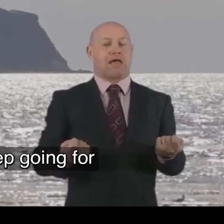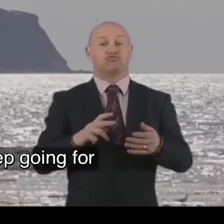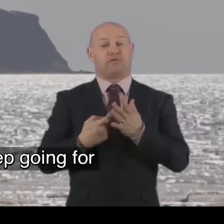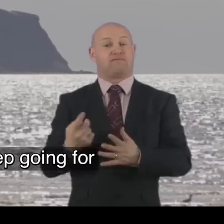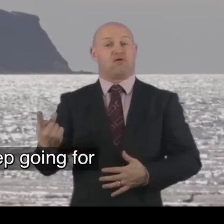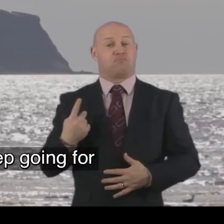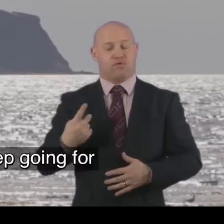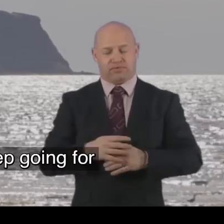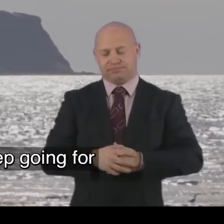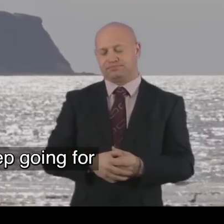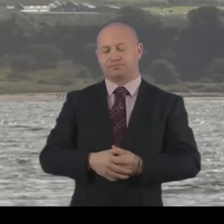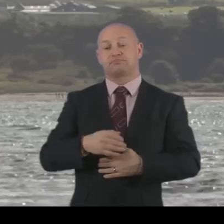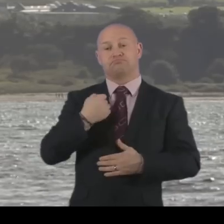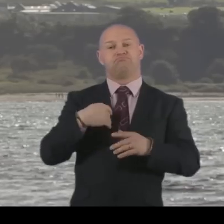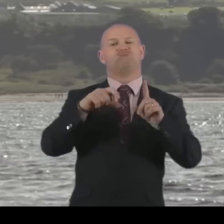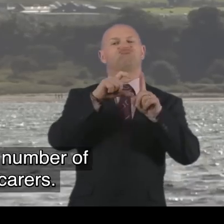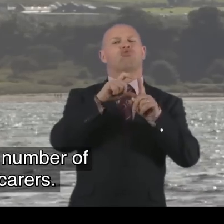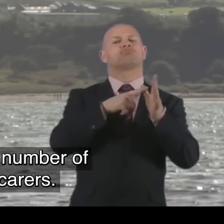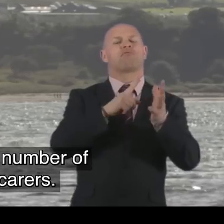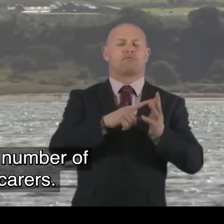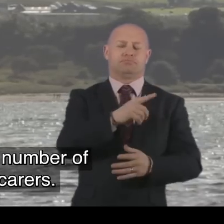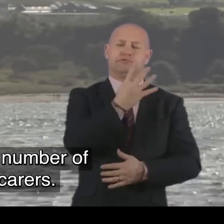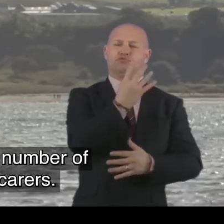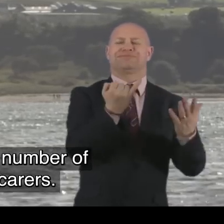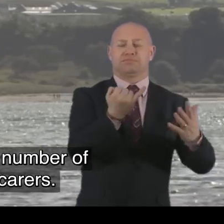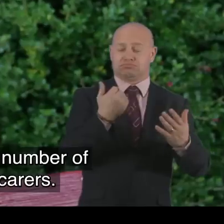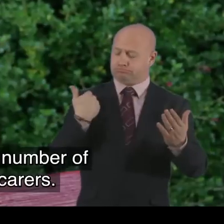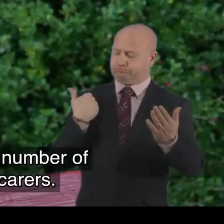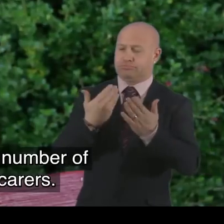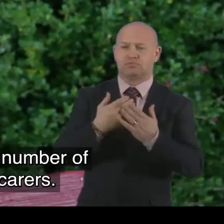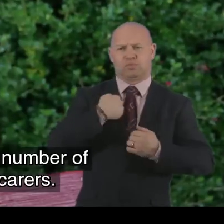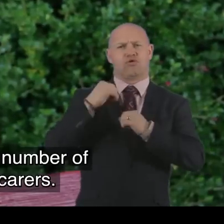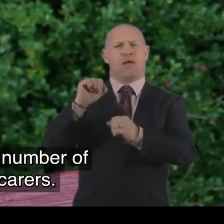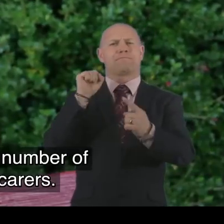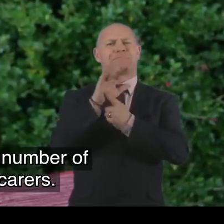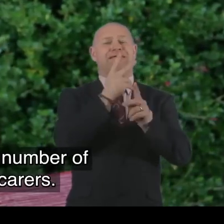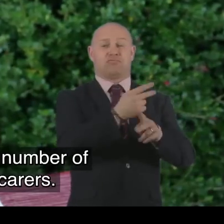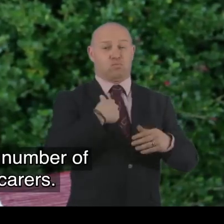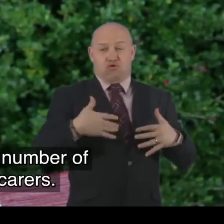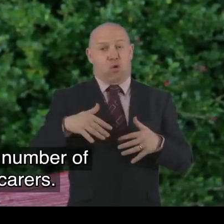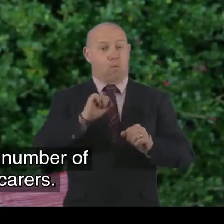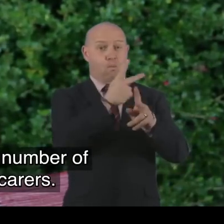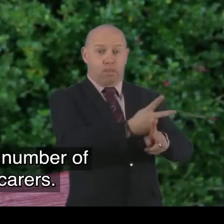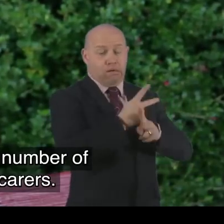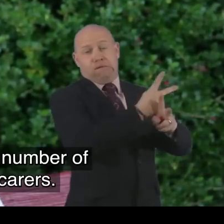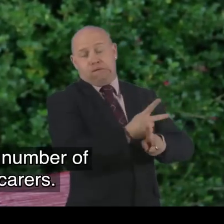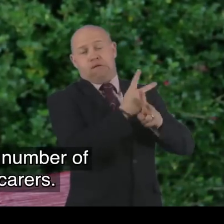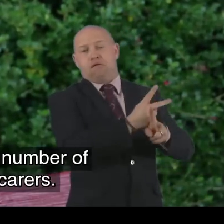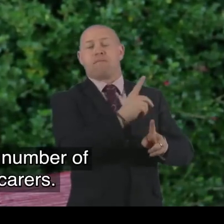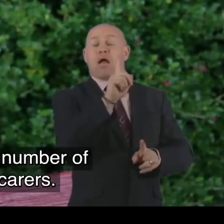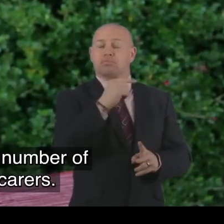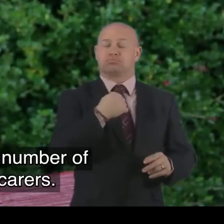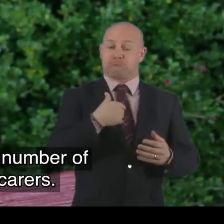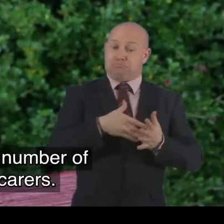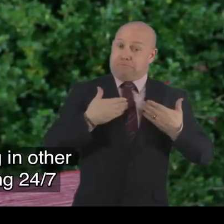manageable. To keep going. For both of us. We're daughters. Four to six year old. And. For a great number of years. We were our main carers. were our only carers.